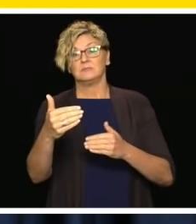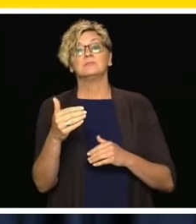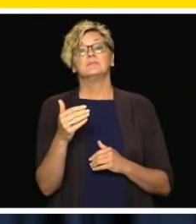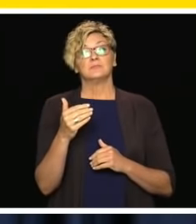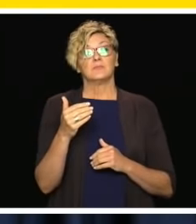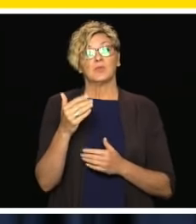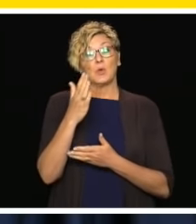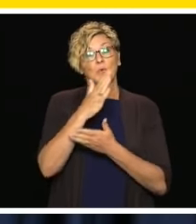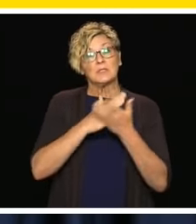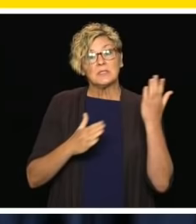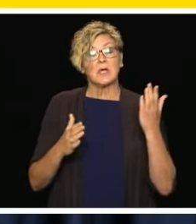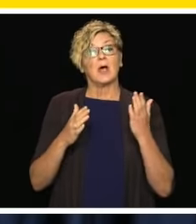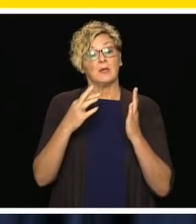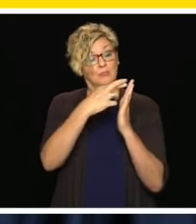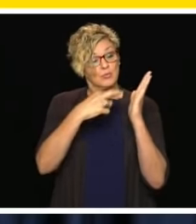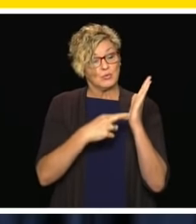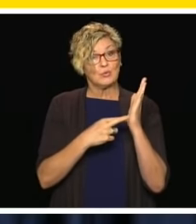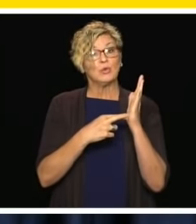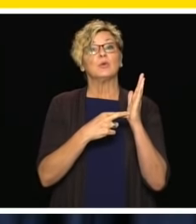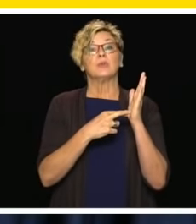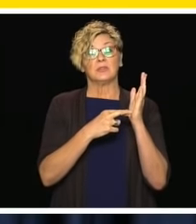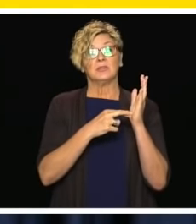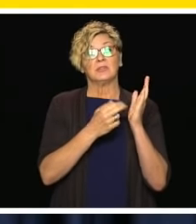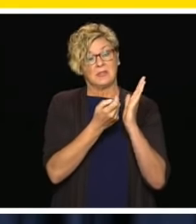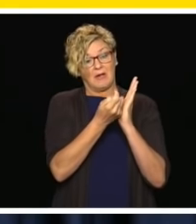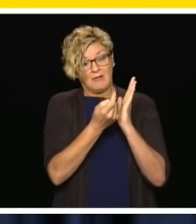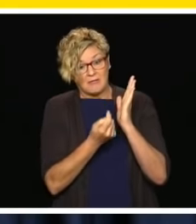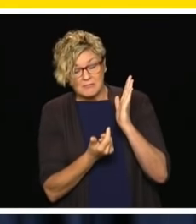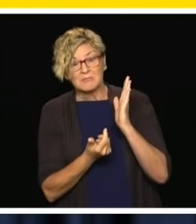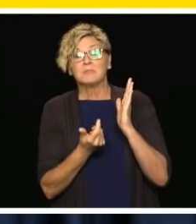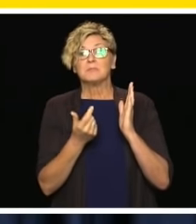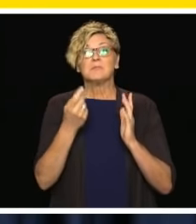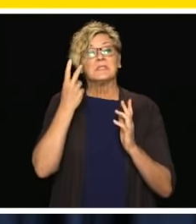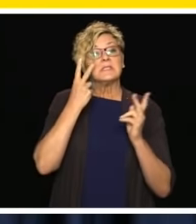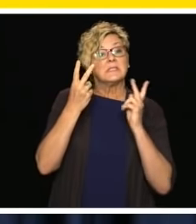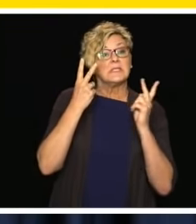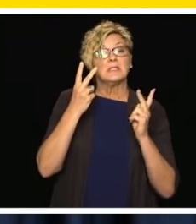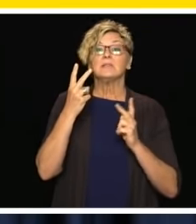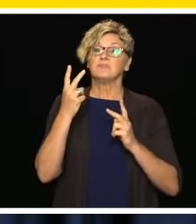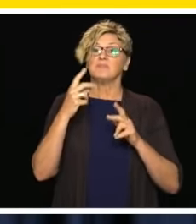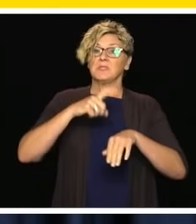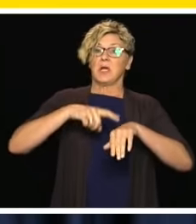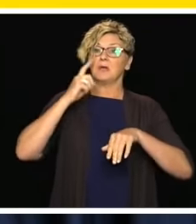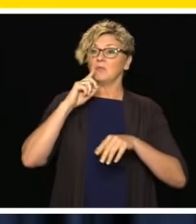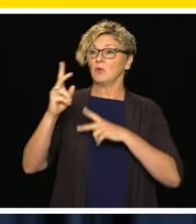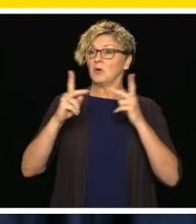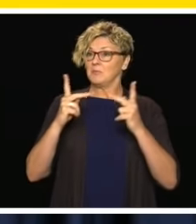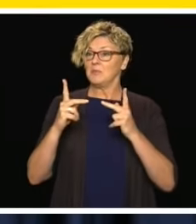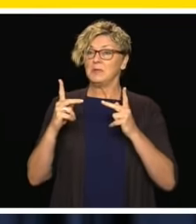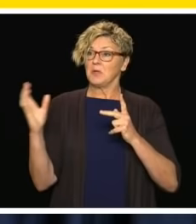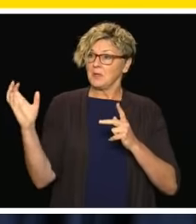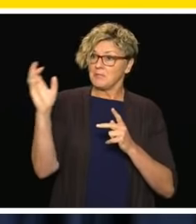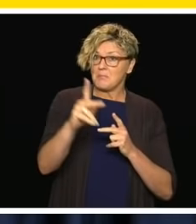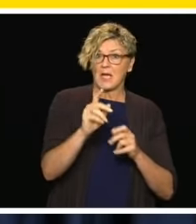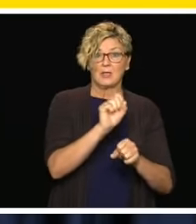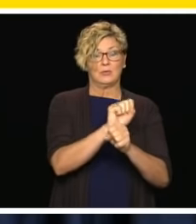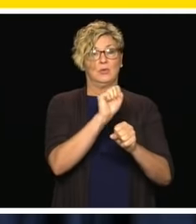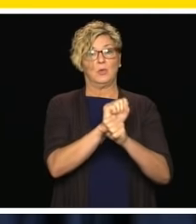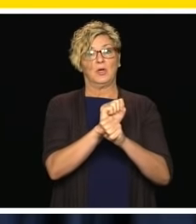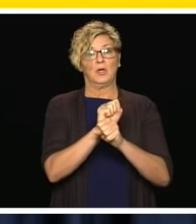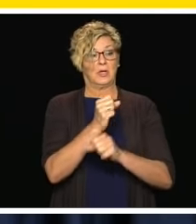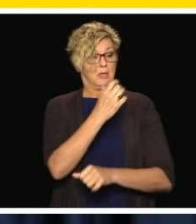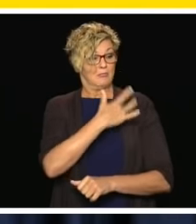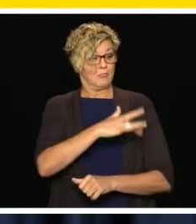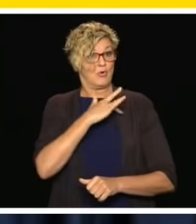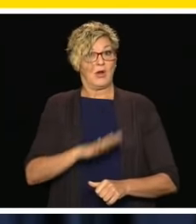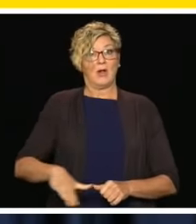restrictions in that restart plan to see businesses get back to work, people get back to work and the province get back to what